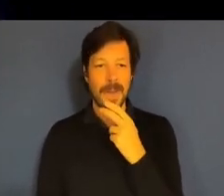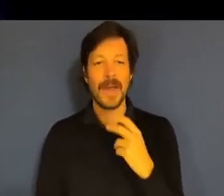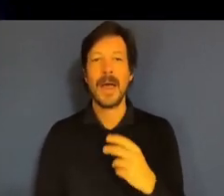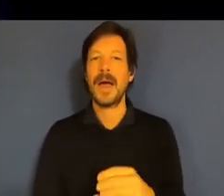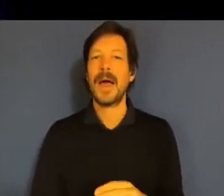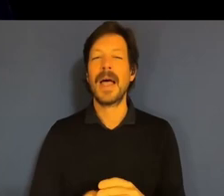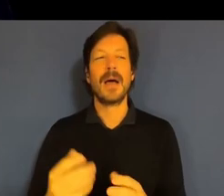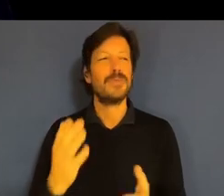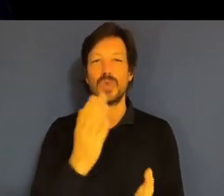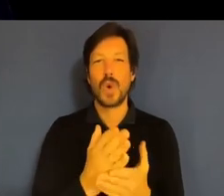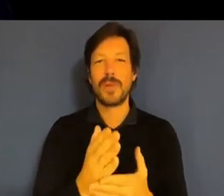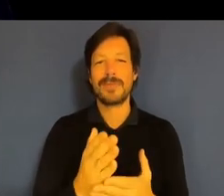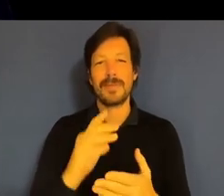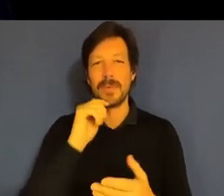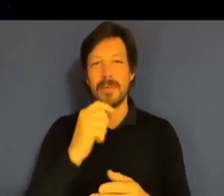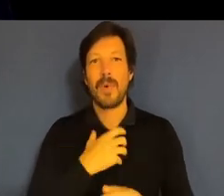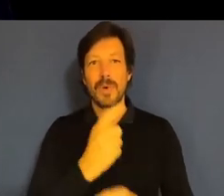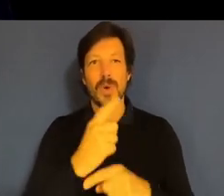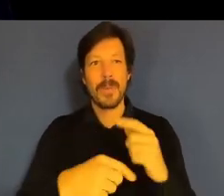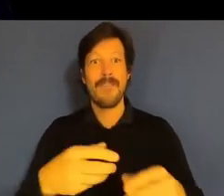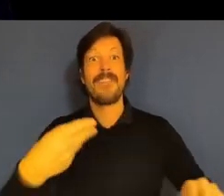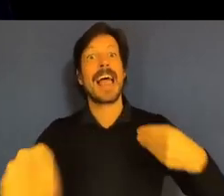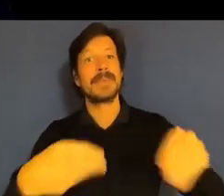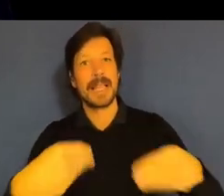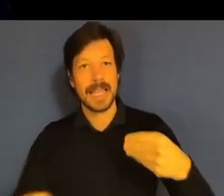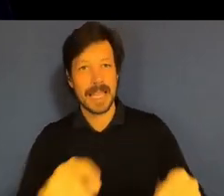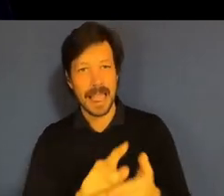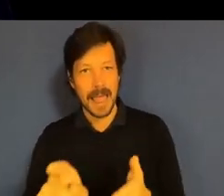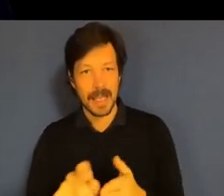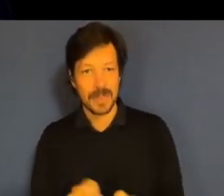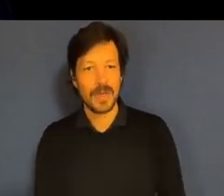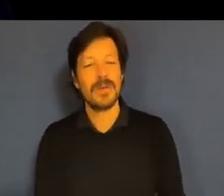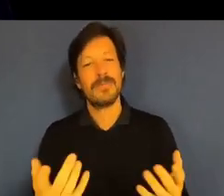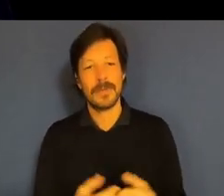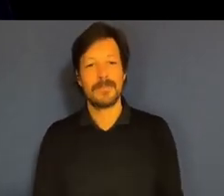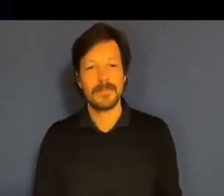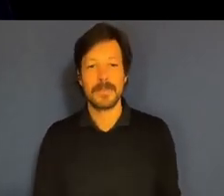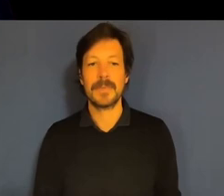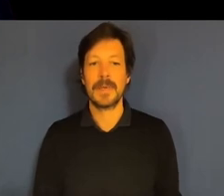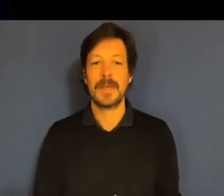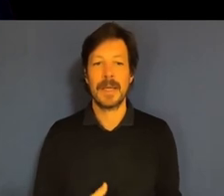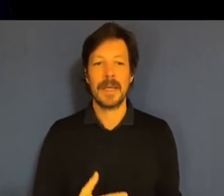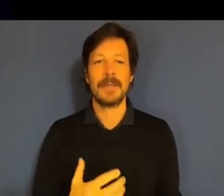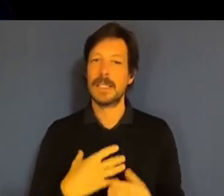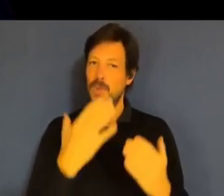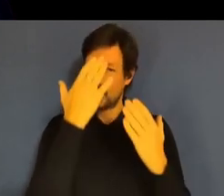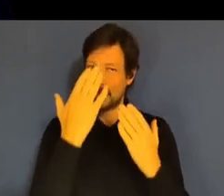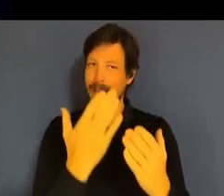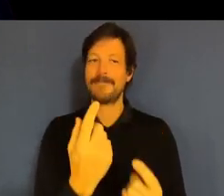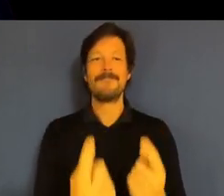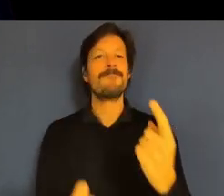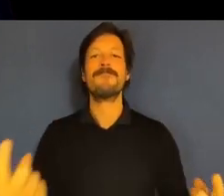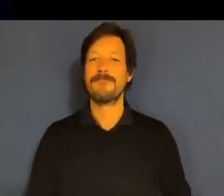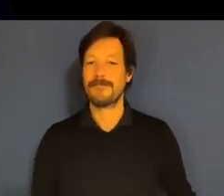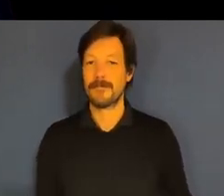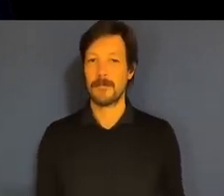later in the discussion, but I think it's just really about that value and respect for that individual difference is so important. Thanks for